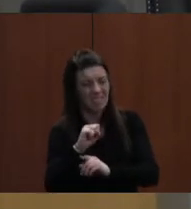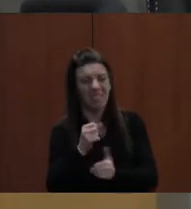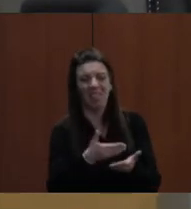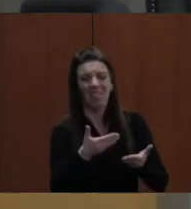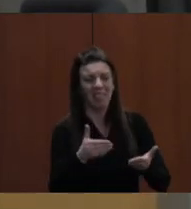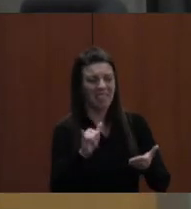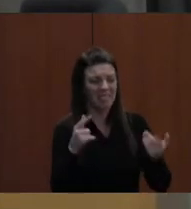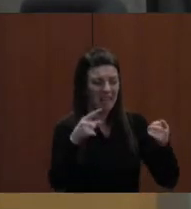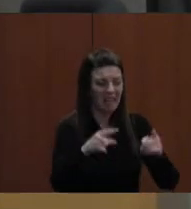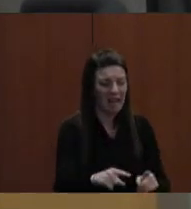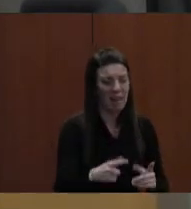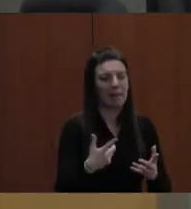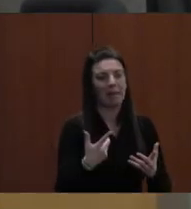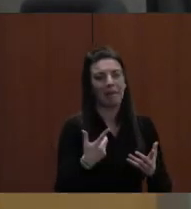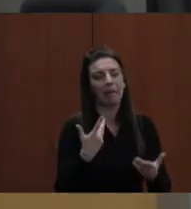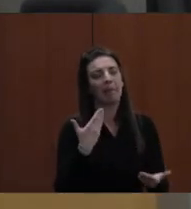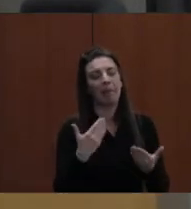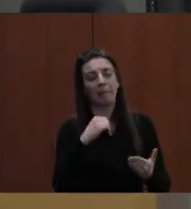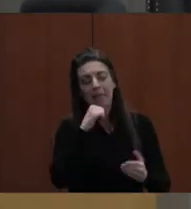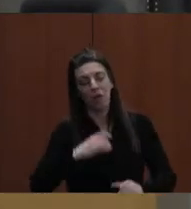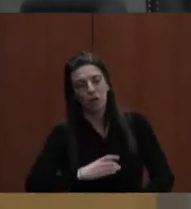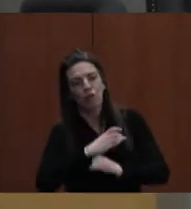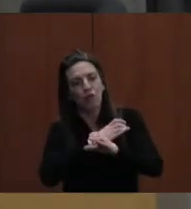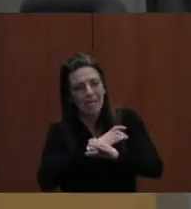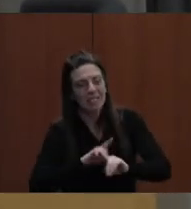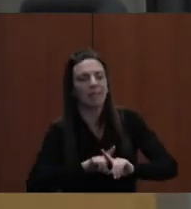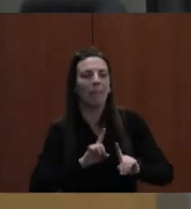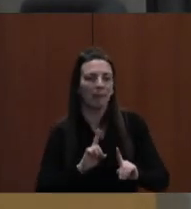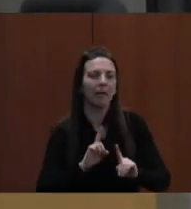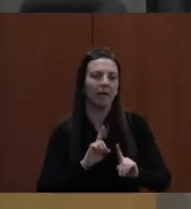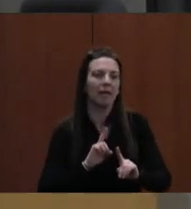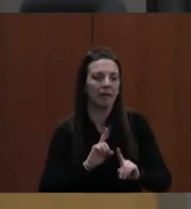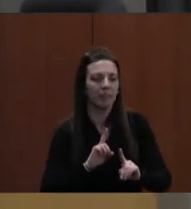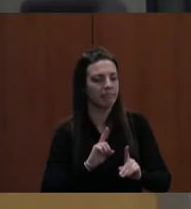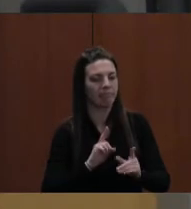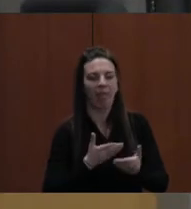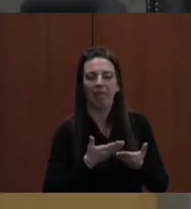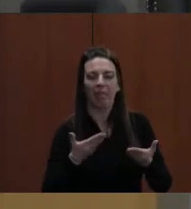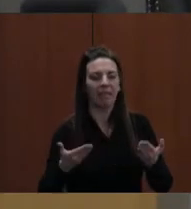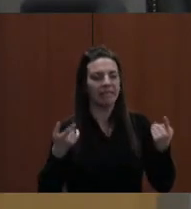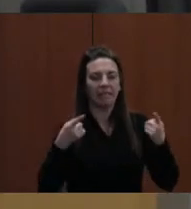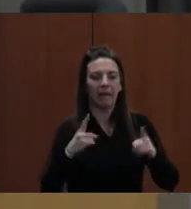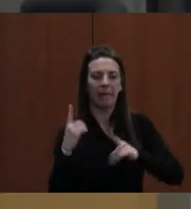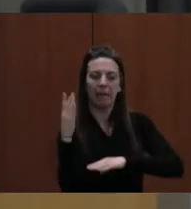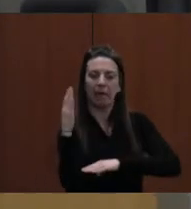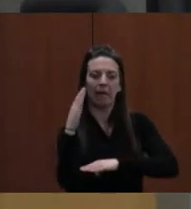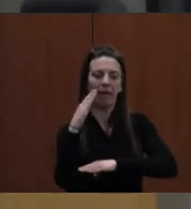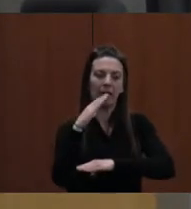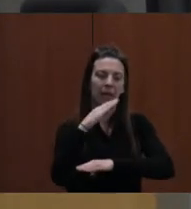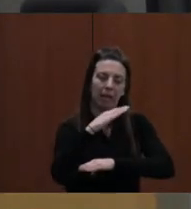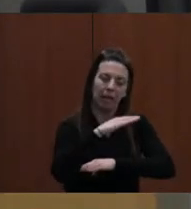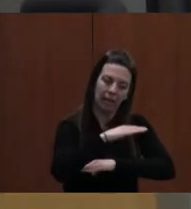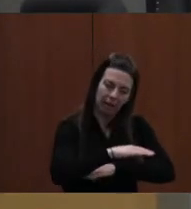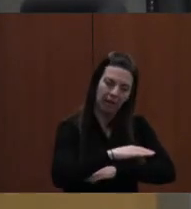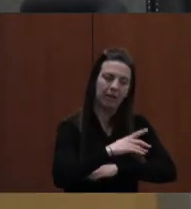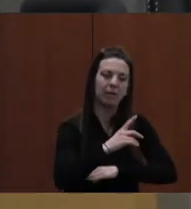considered a crisis. But things happen during the course of a day that needs,